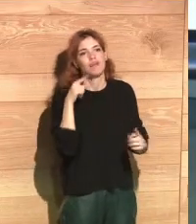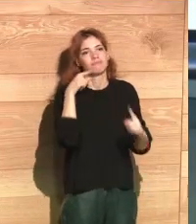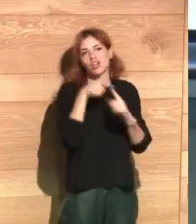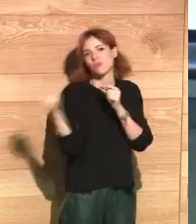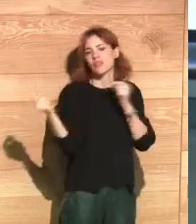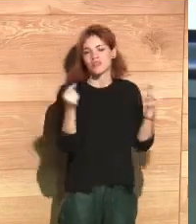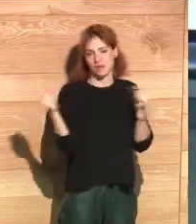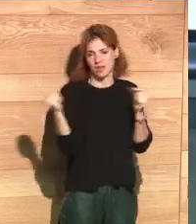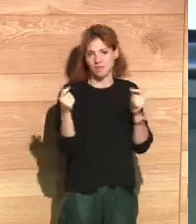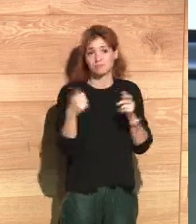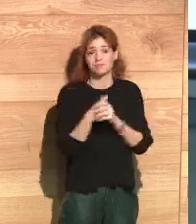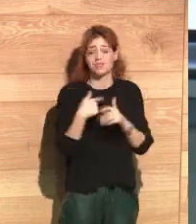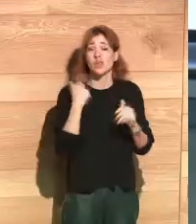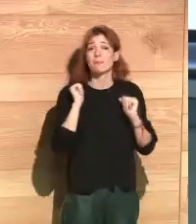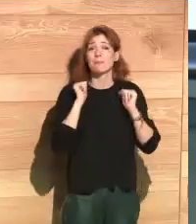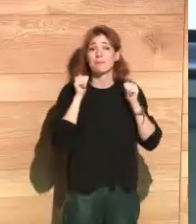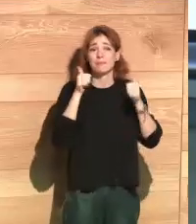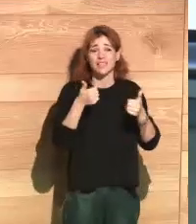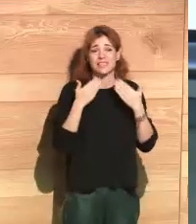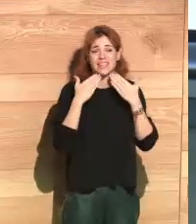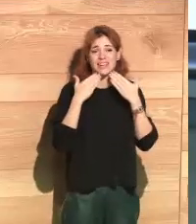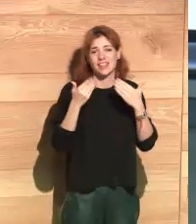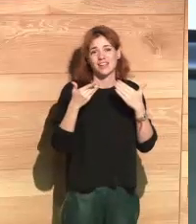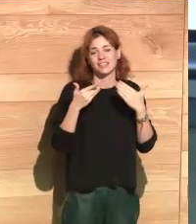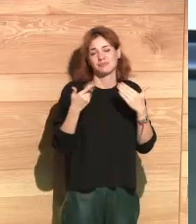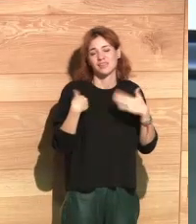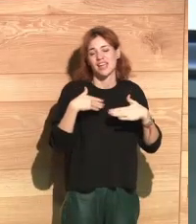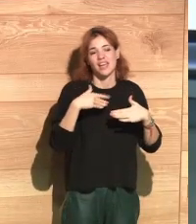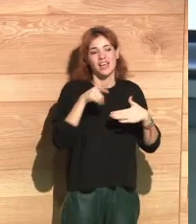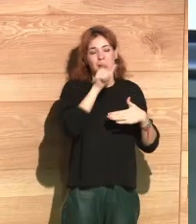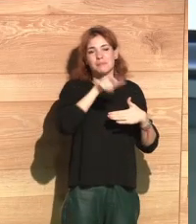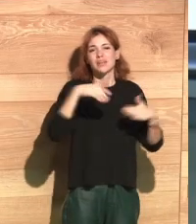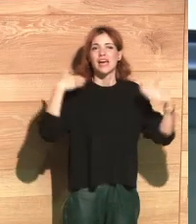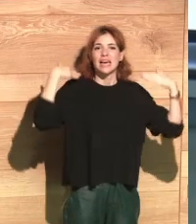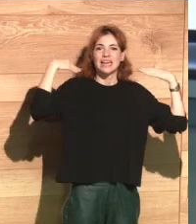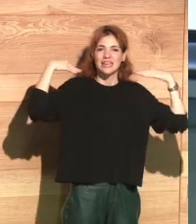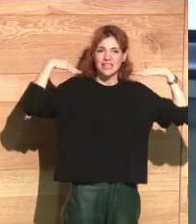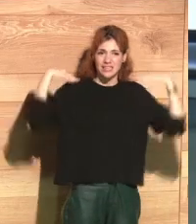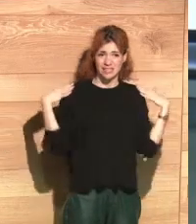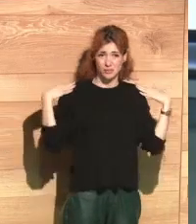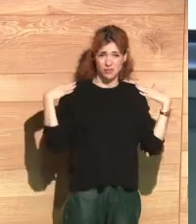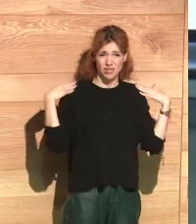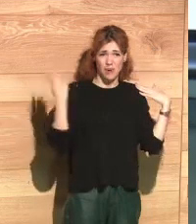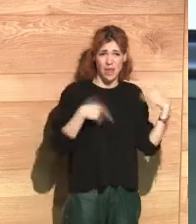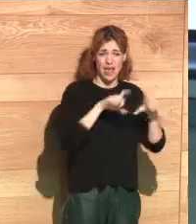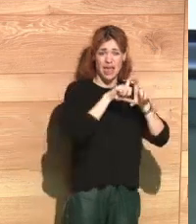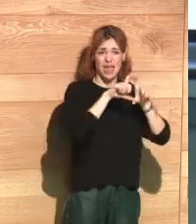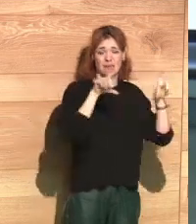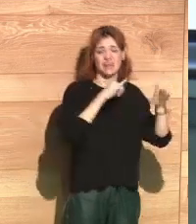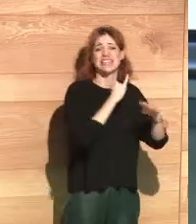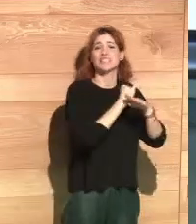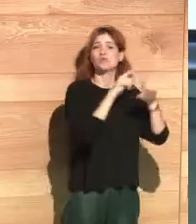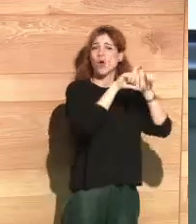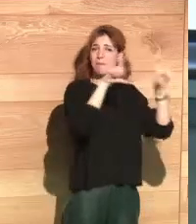a perfect place to share and exchange different viewpoints. I would like to start by thanking the responsibles of